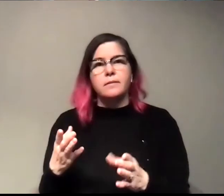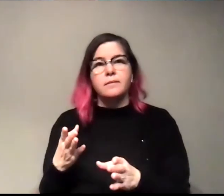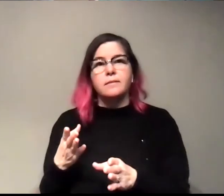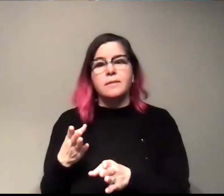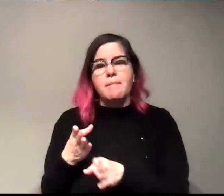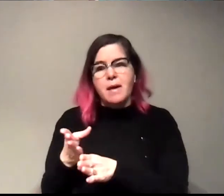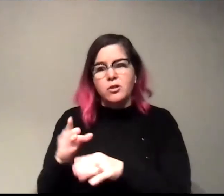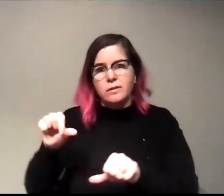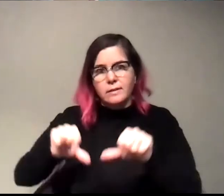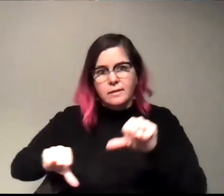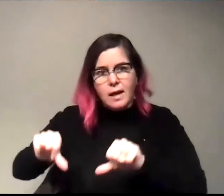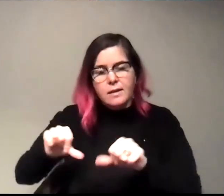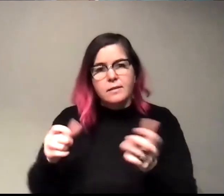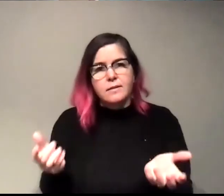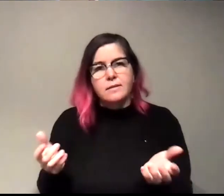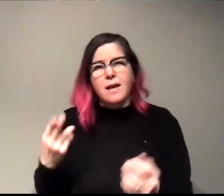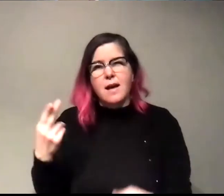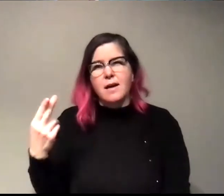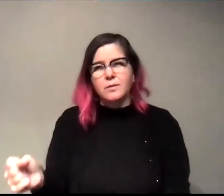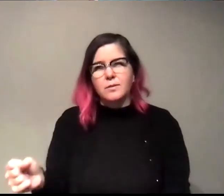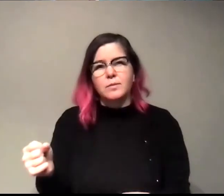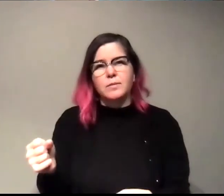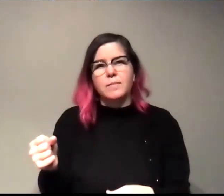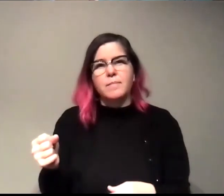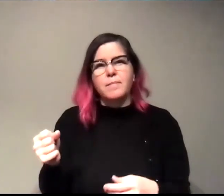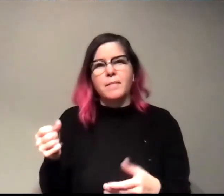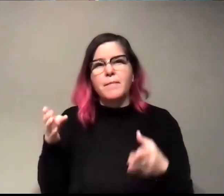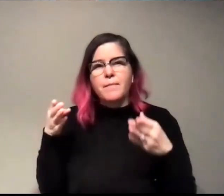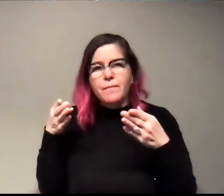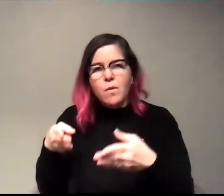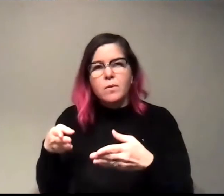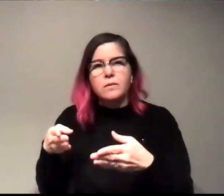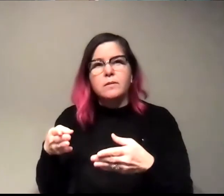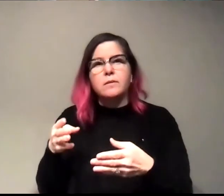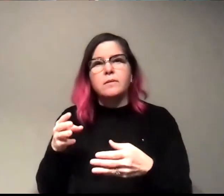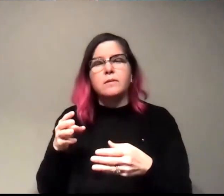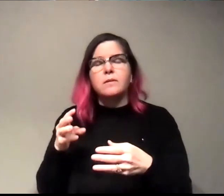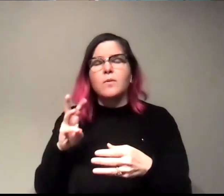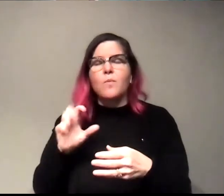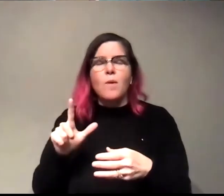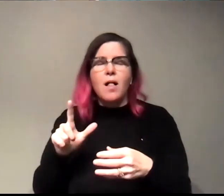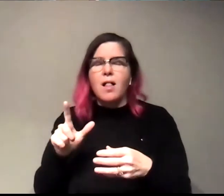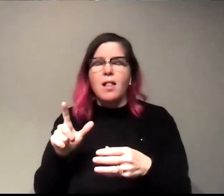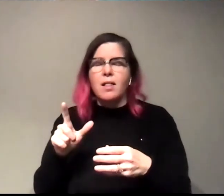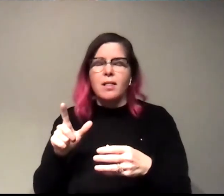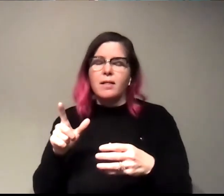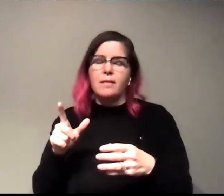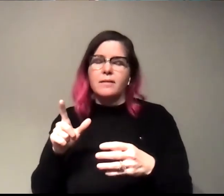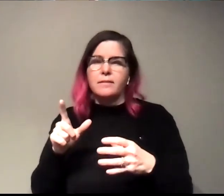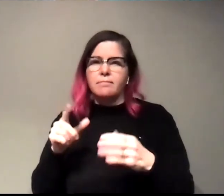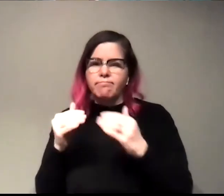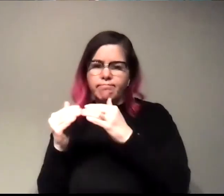and, you know, I think in high school, you really want to kind of focus on being a well-rounded person. And I kind of wish I did that more.